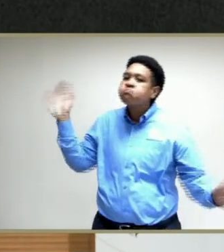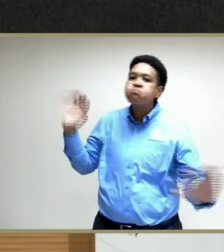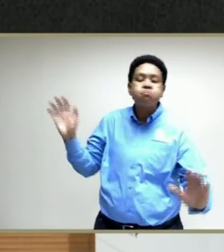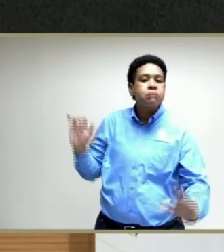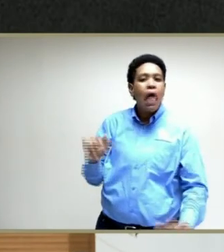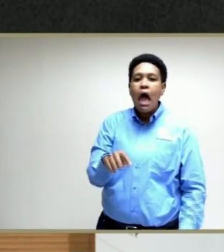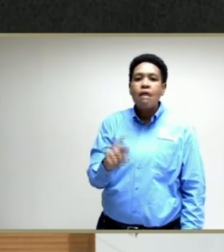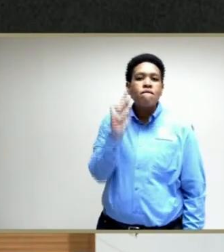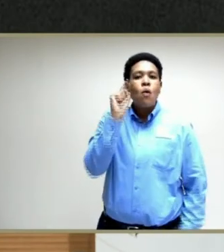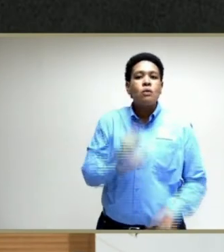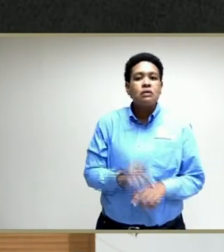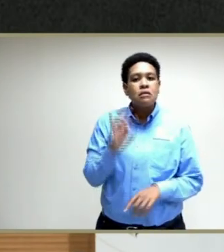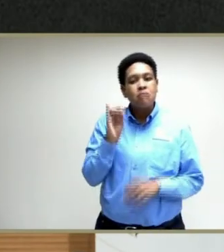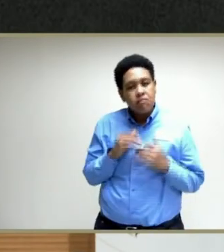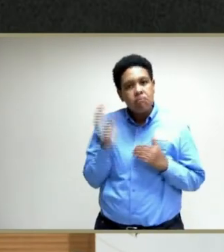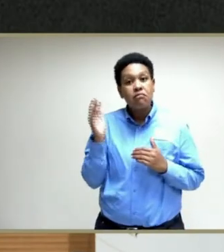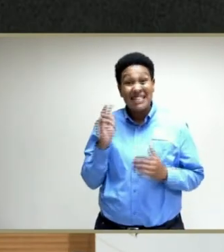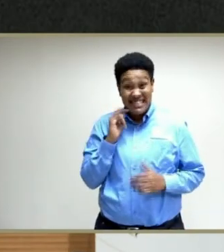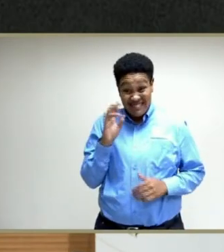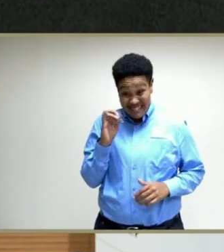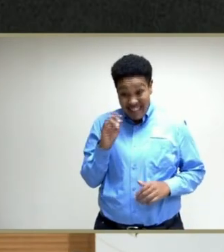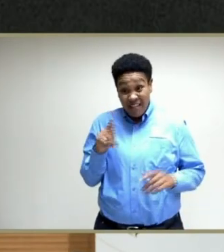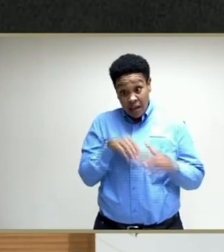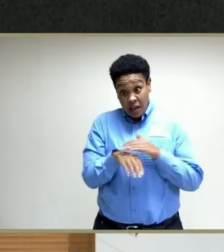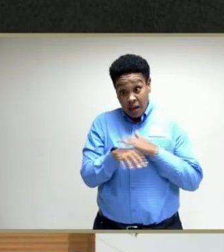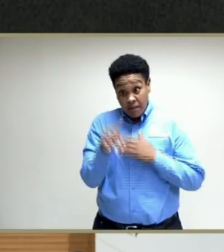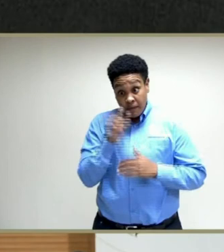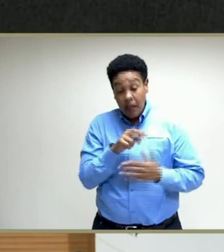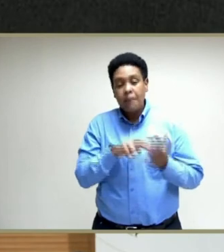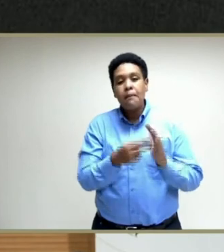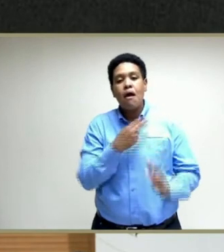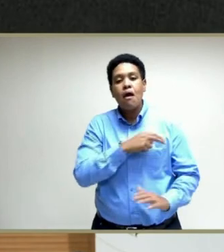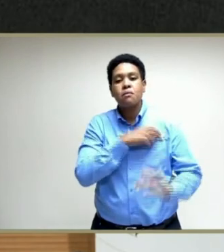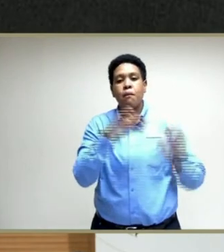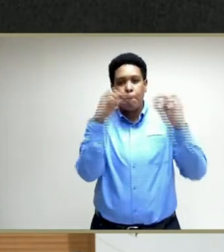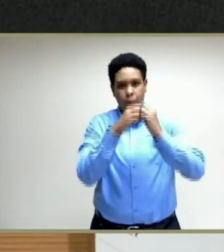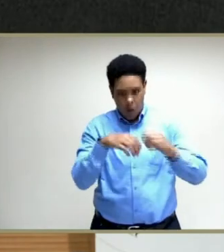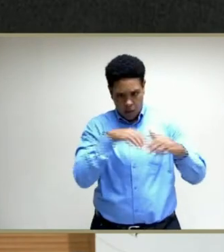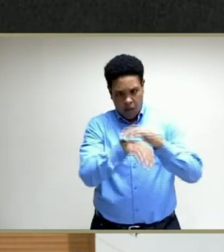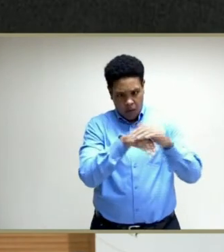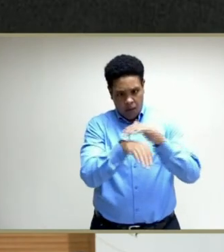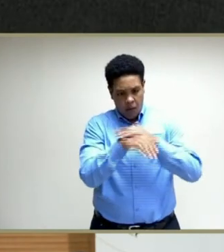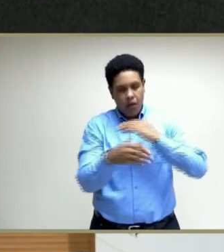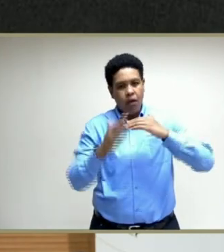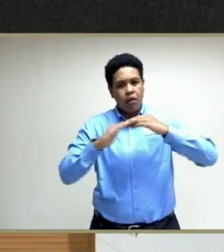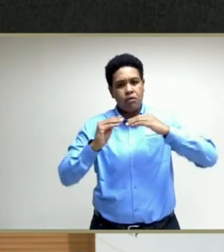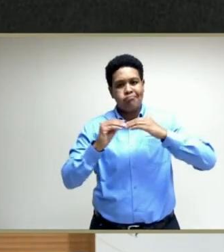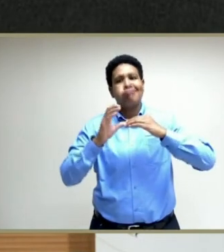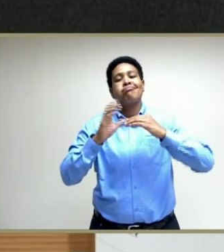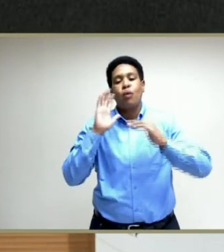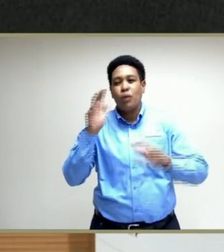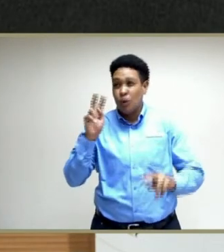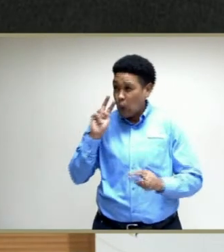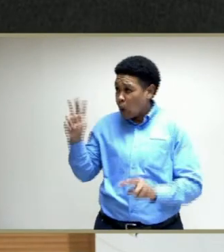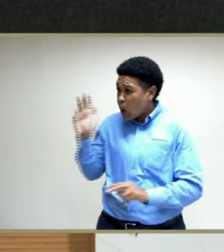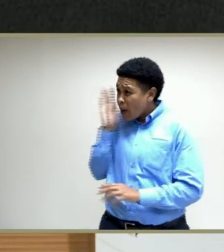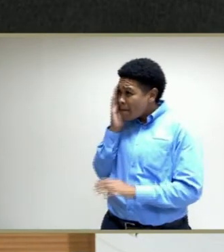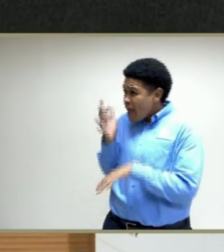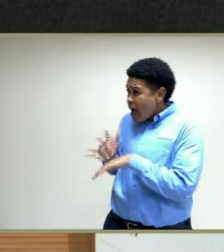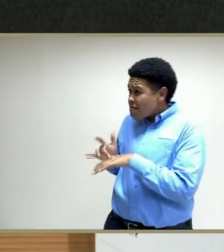of hospitalizations are going to be increased. So let us look at the next slide that looks at the bed occupancy.